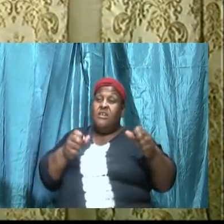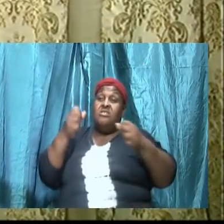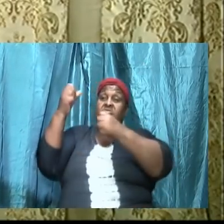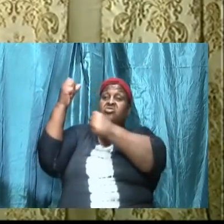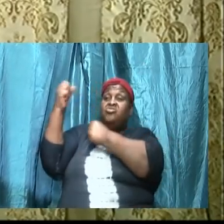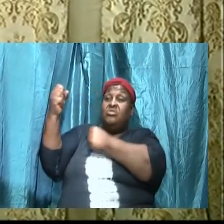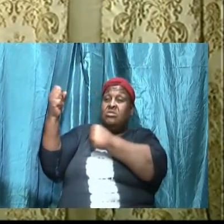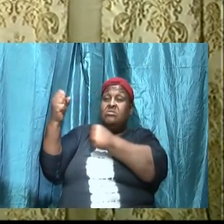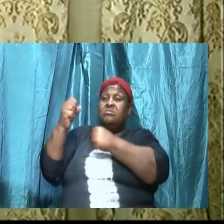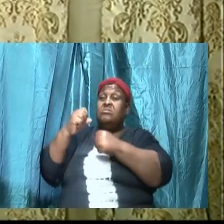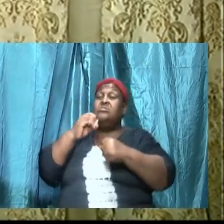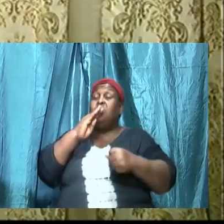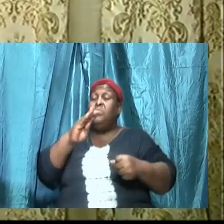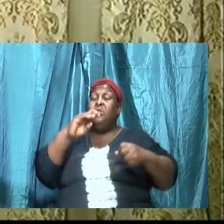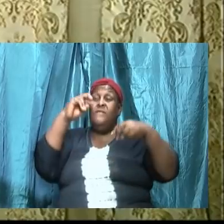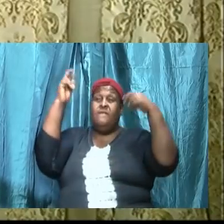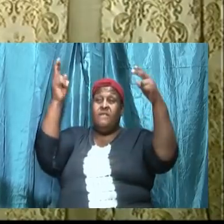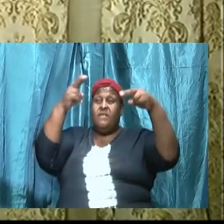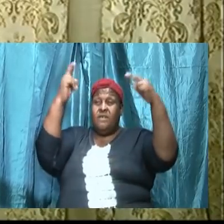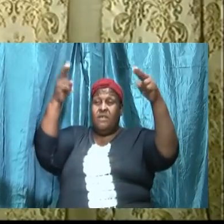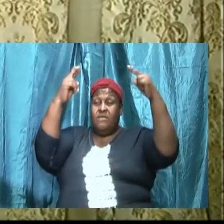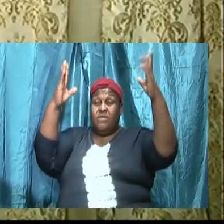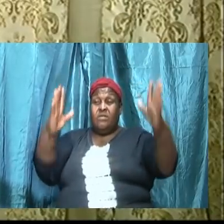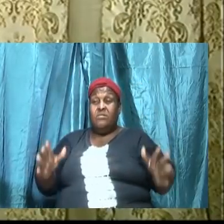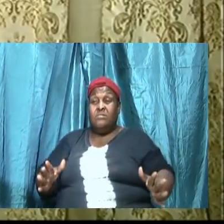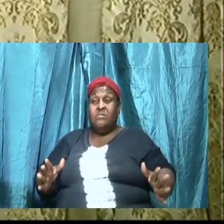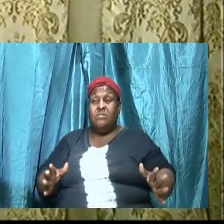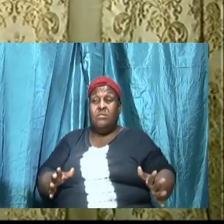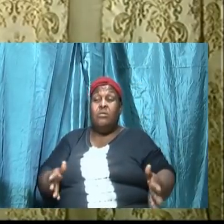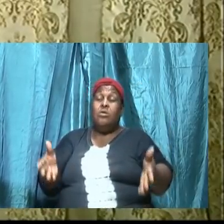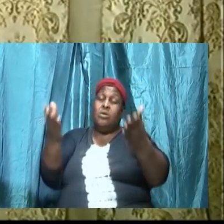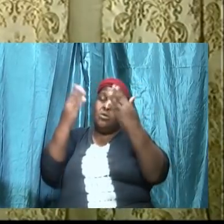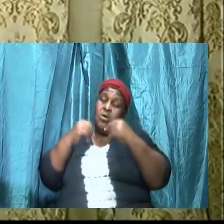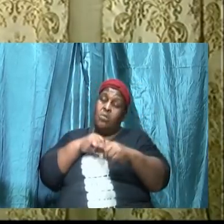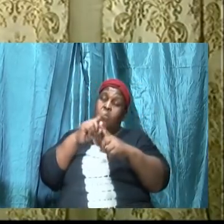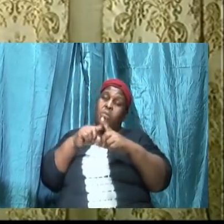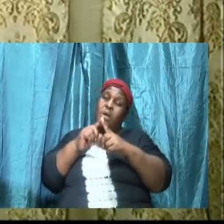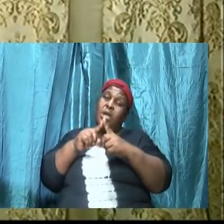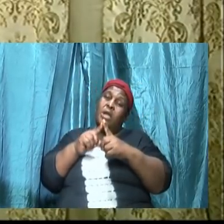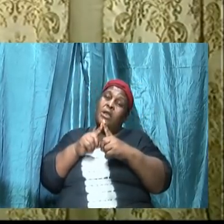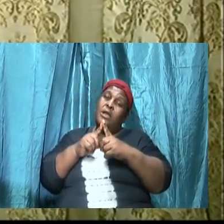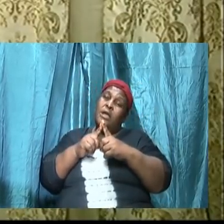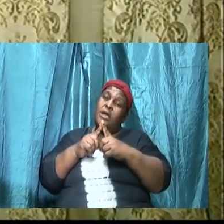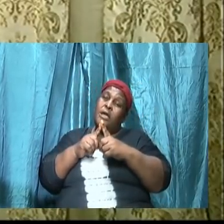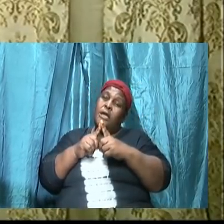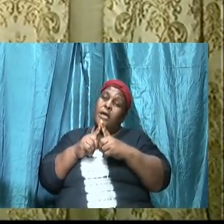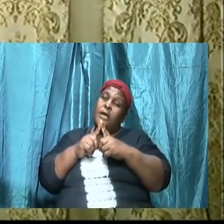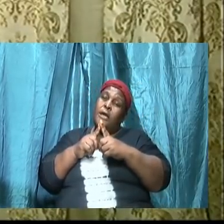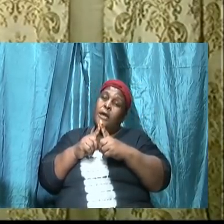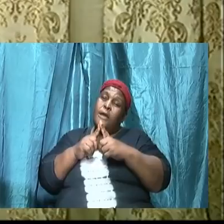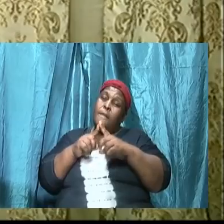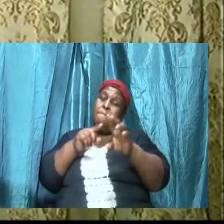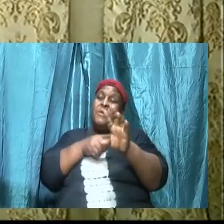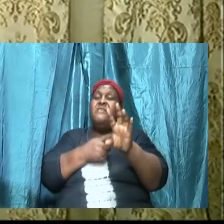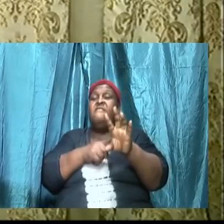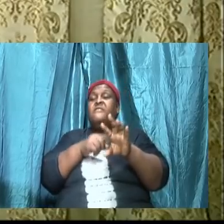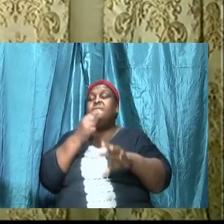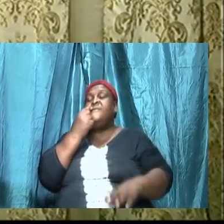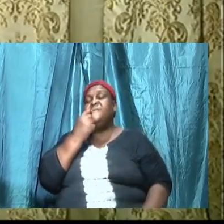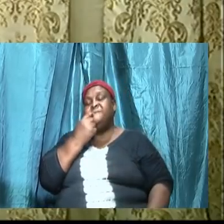overcome comes when we begin to seriously walk